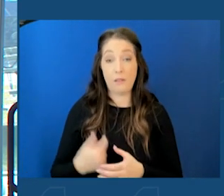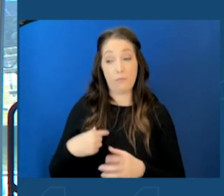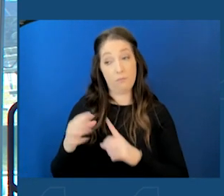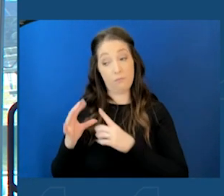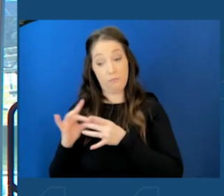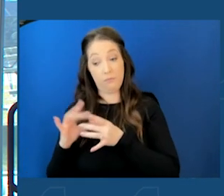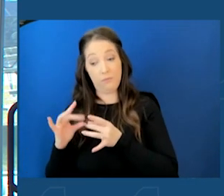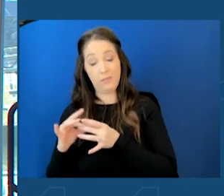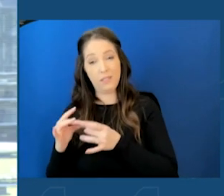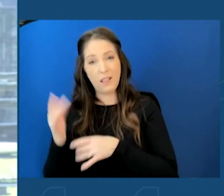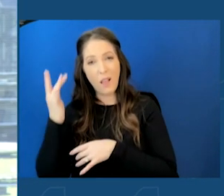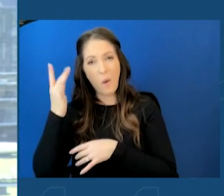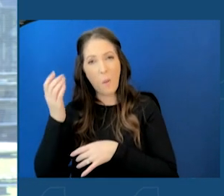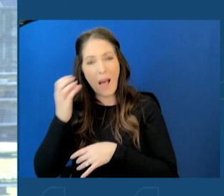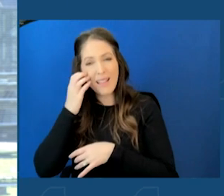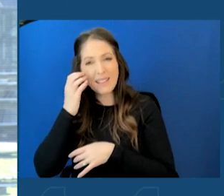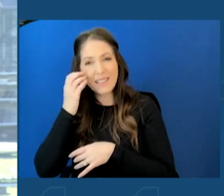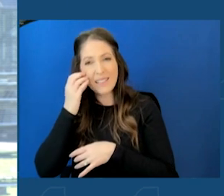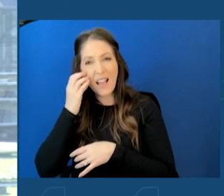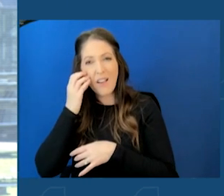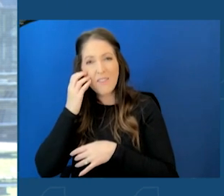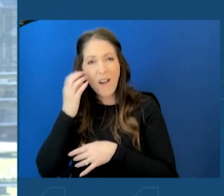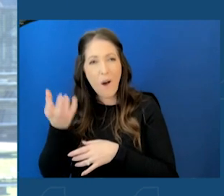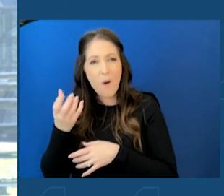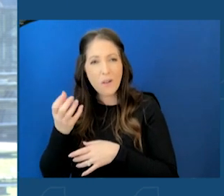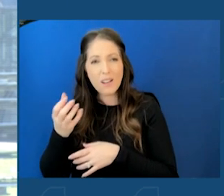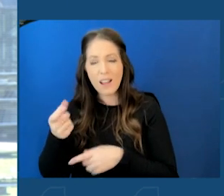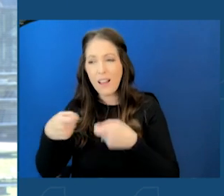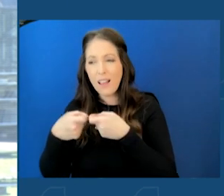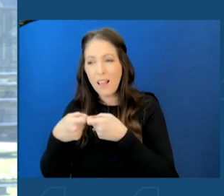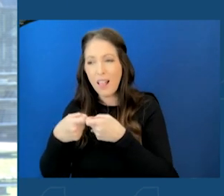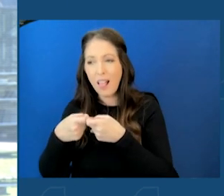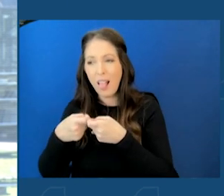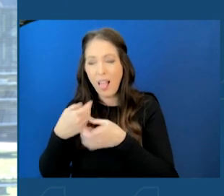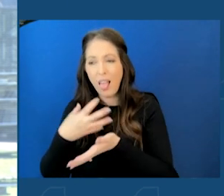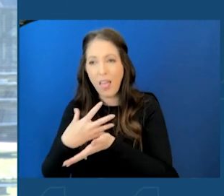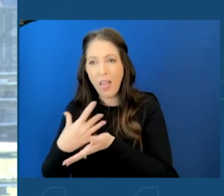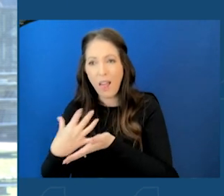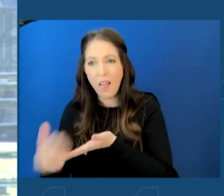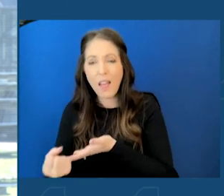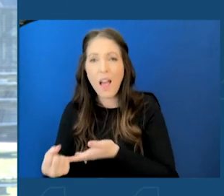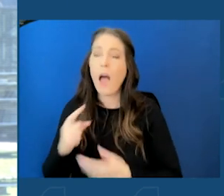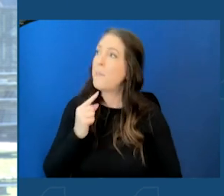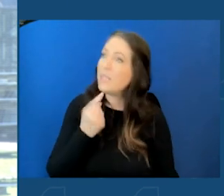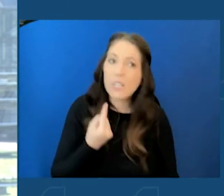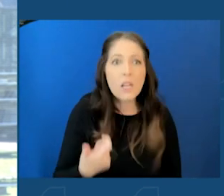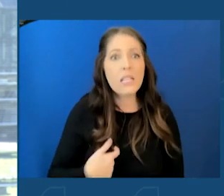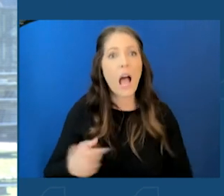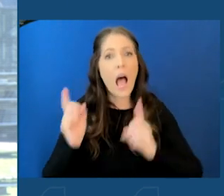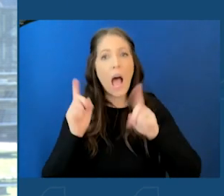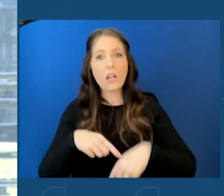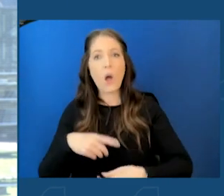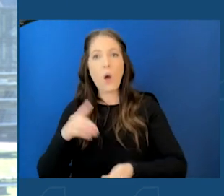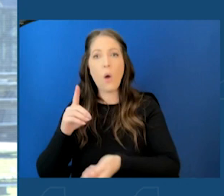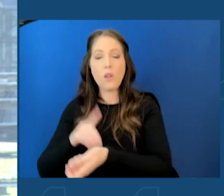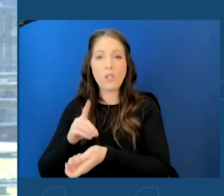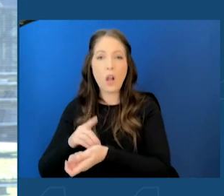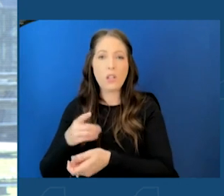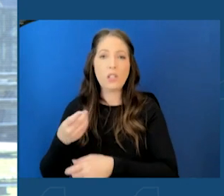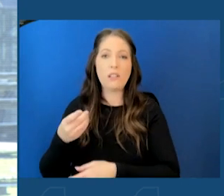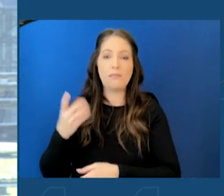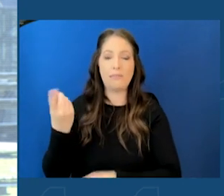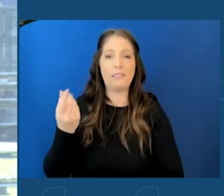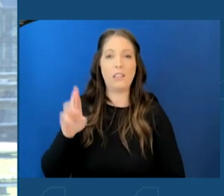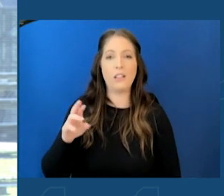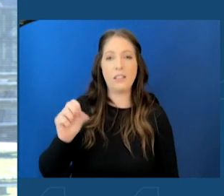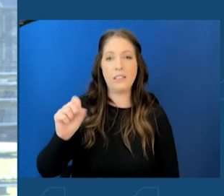doesn't the cell phone hold a charge longer? I go to, I seriously, I go to, like, I go to Dr. Stanley Whittingham, who's the godfather of the